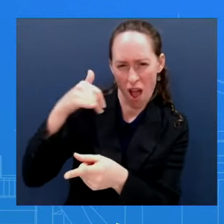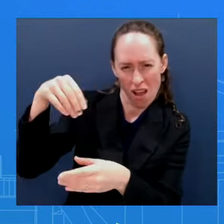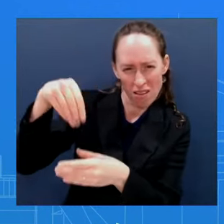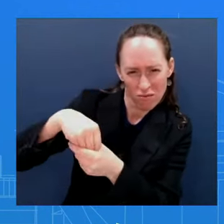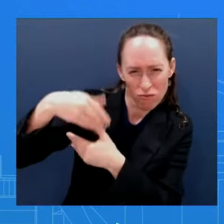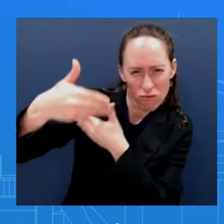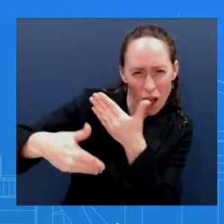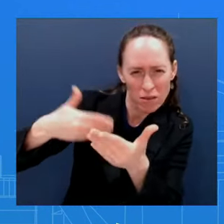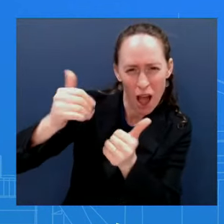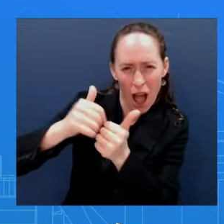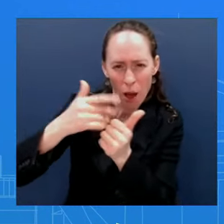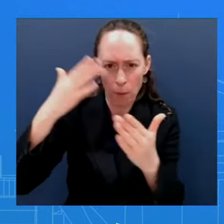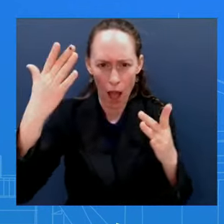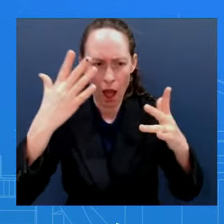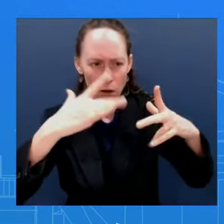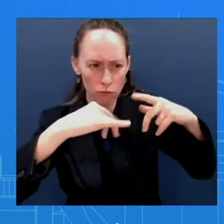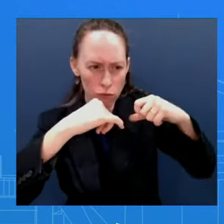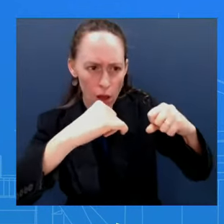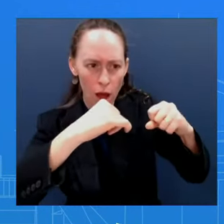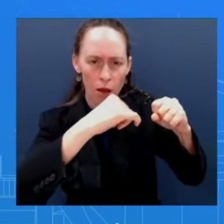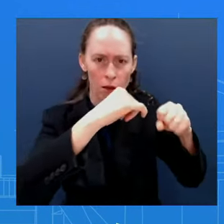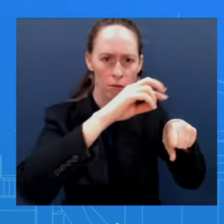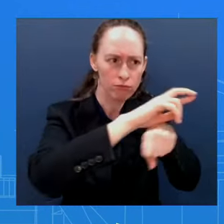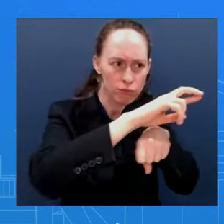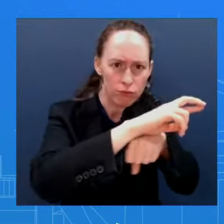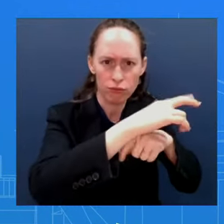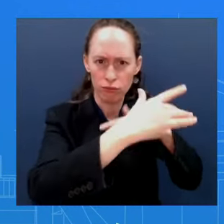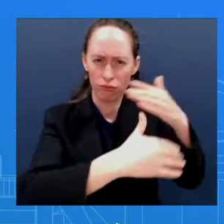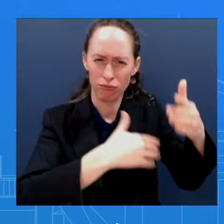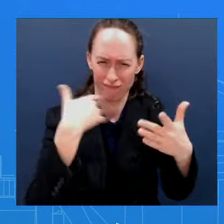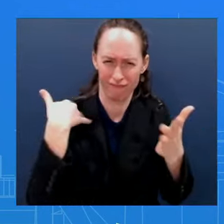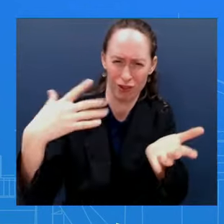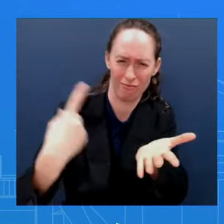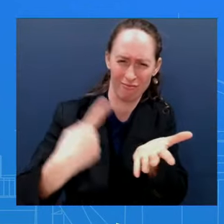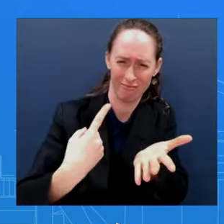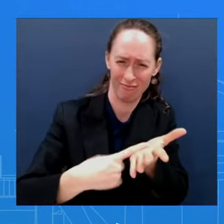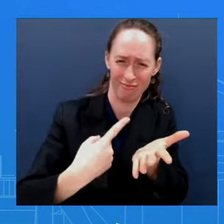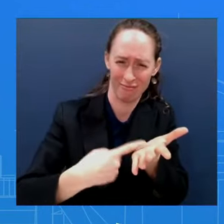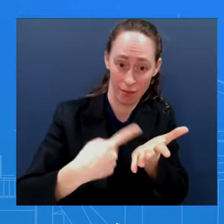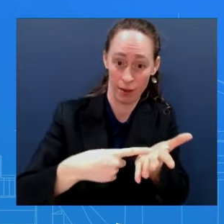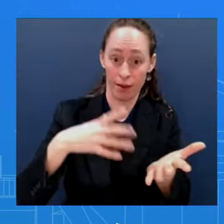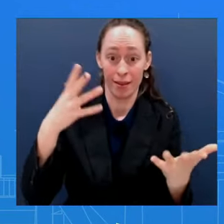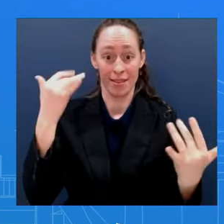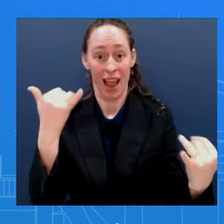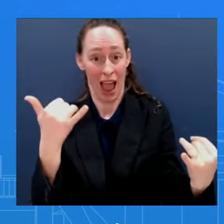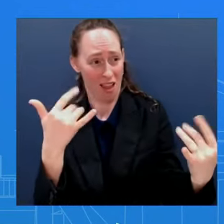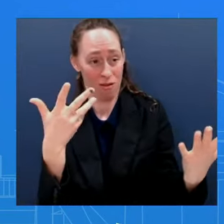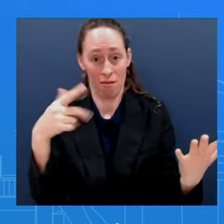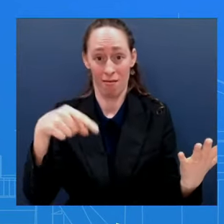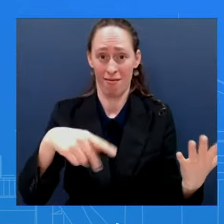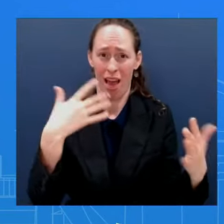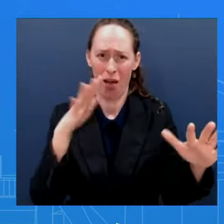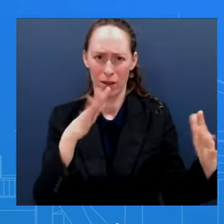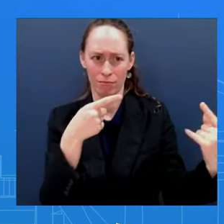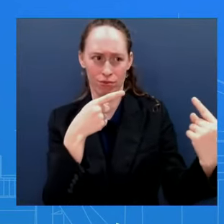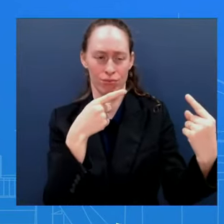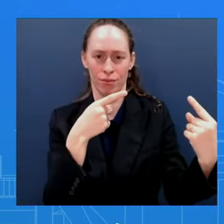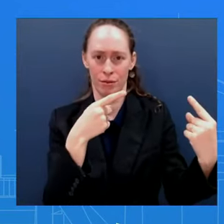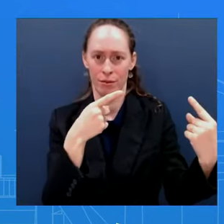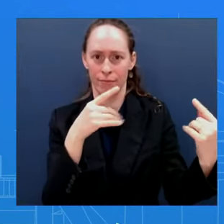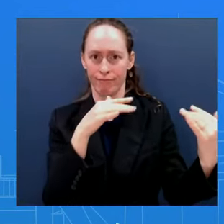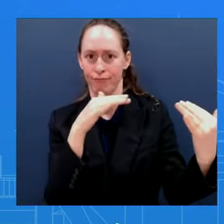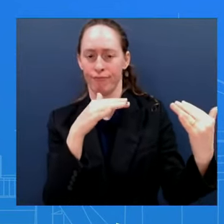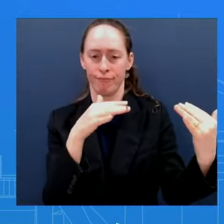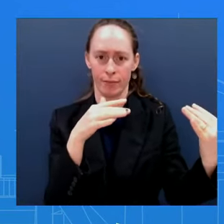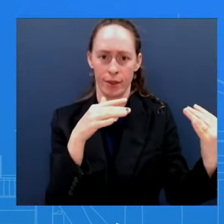conflict there have been moments And there continue to be moments where we have the opportunity And have taken the opportunity